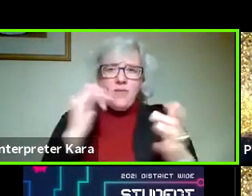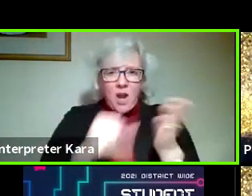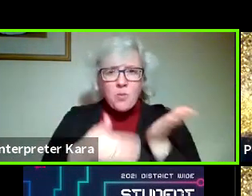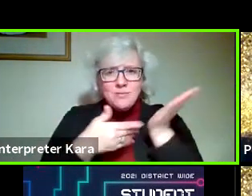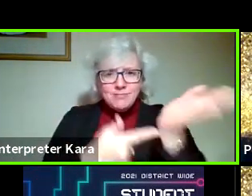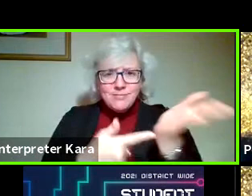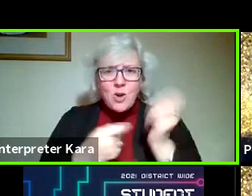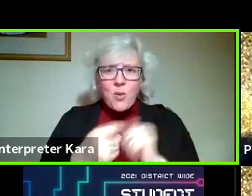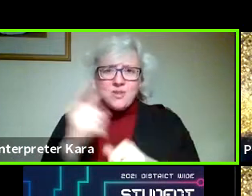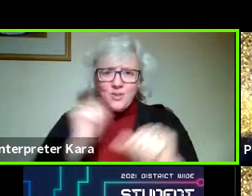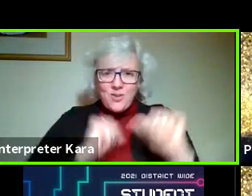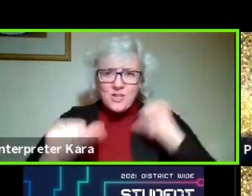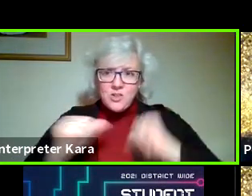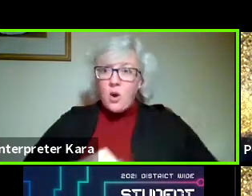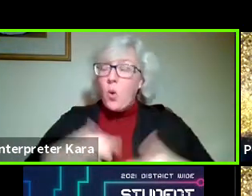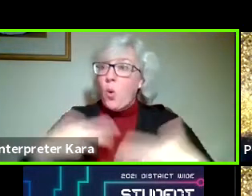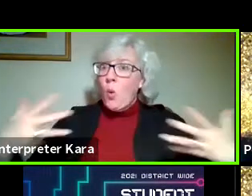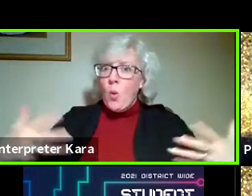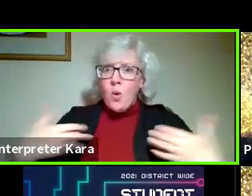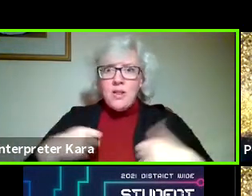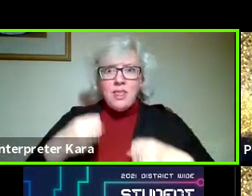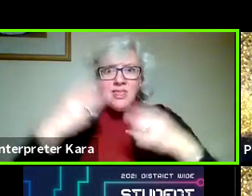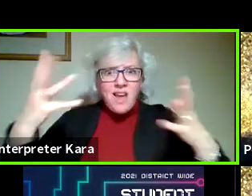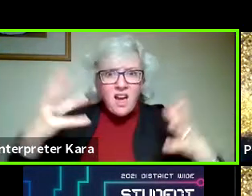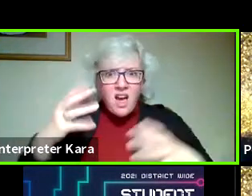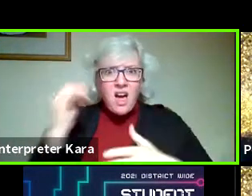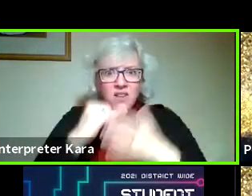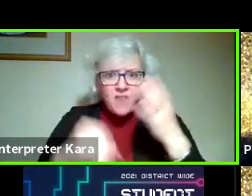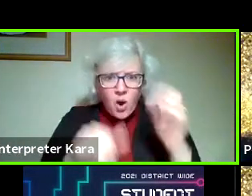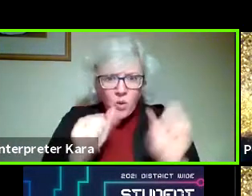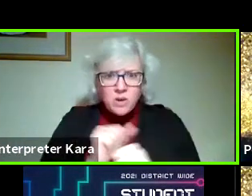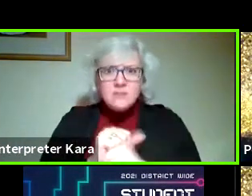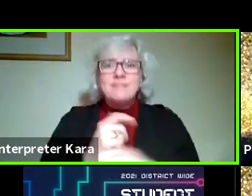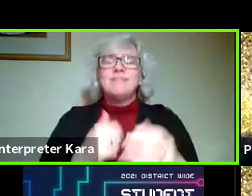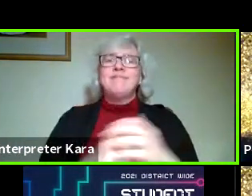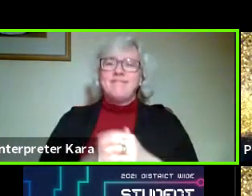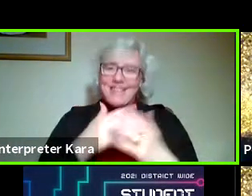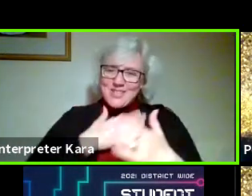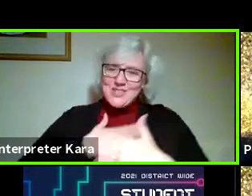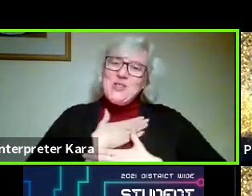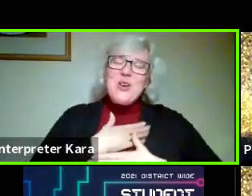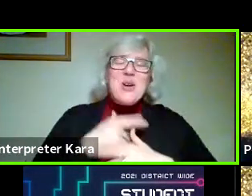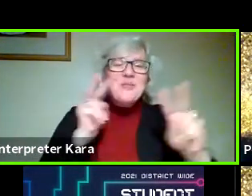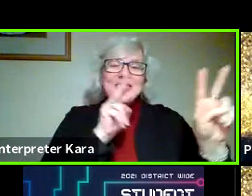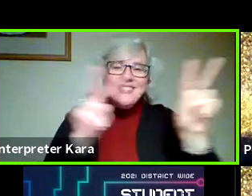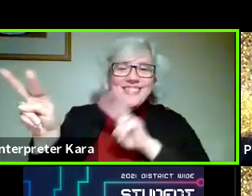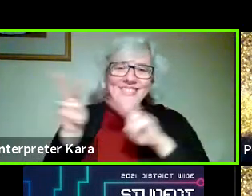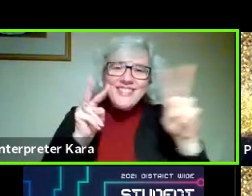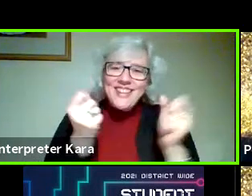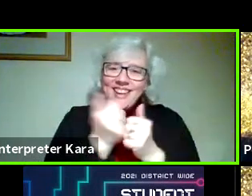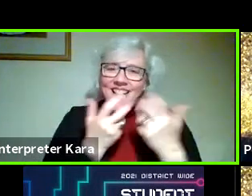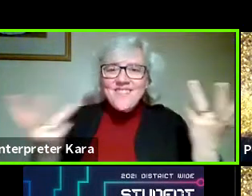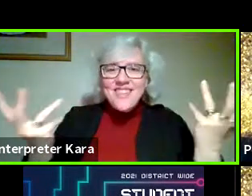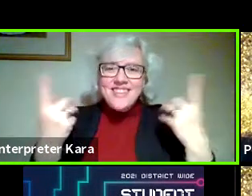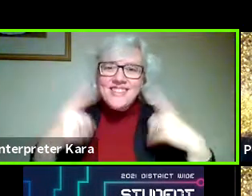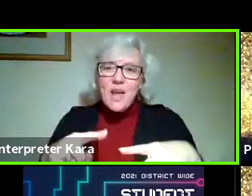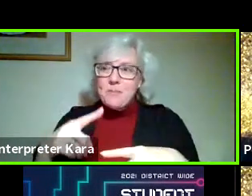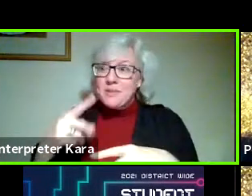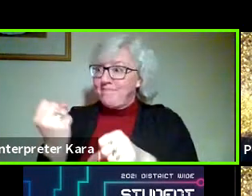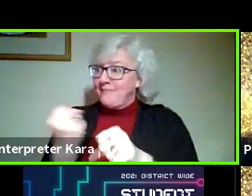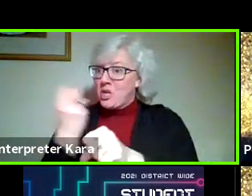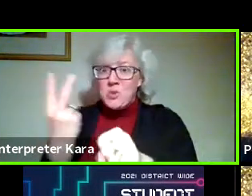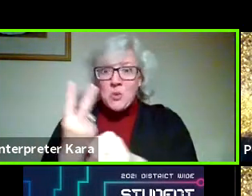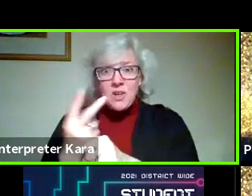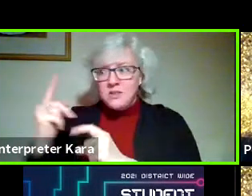during this show because it was quite extensive and it was definitely enjoyable to look at all that has transpired over your last two